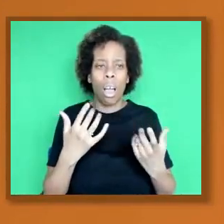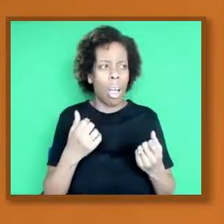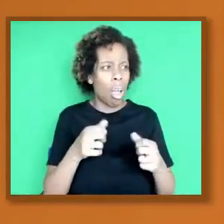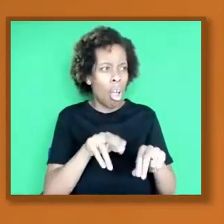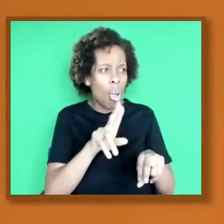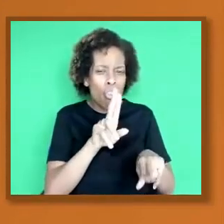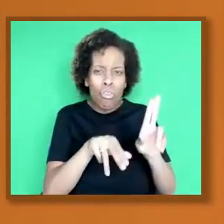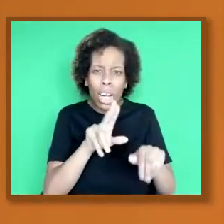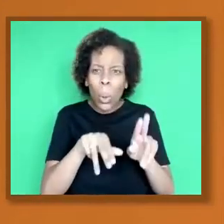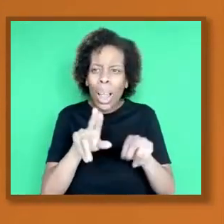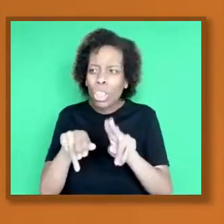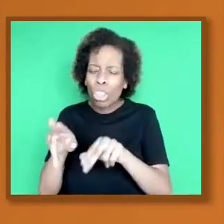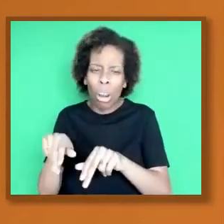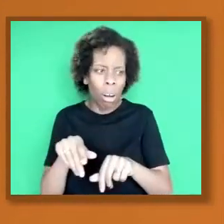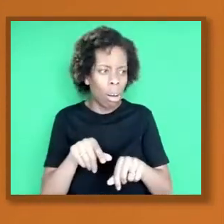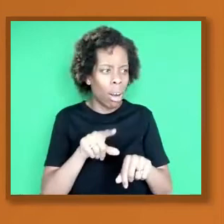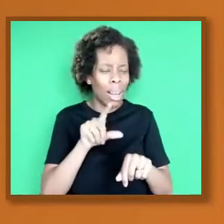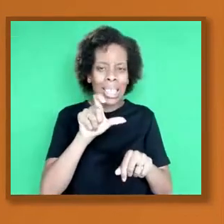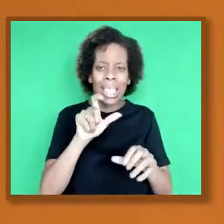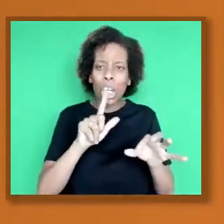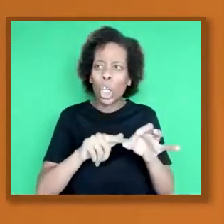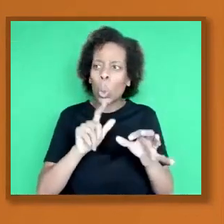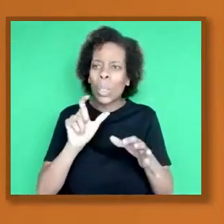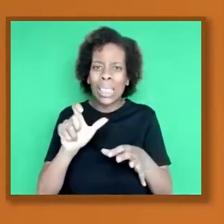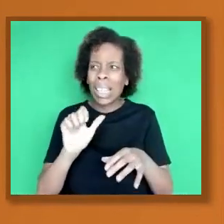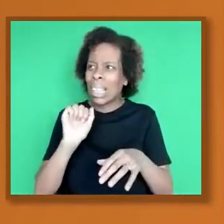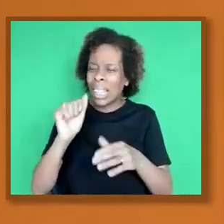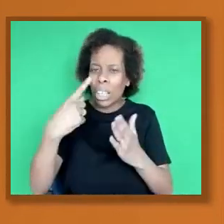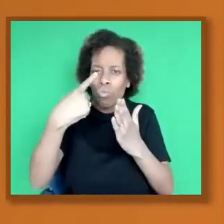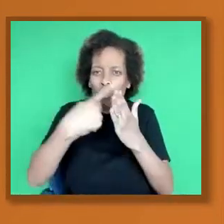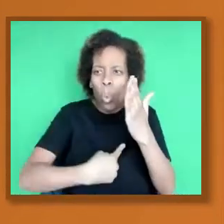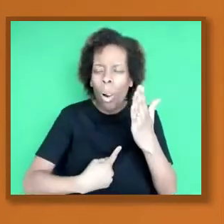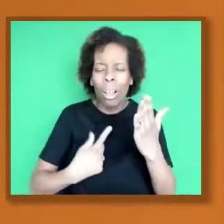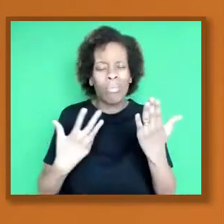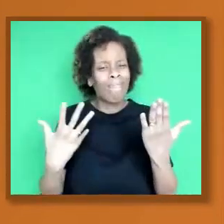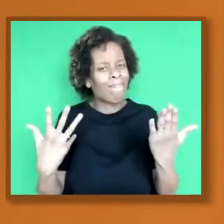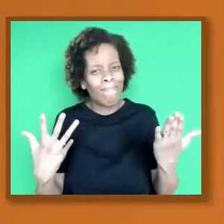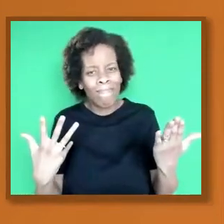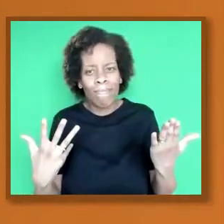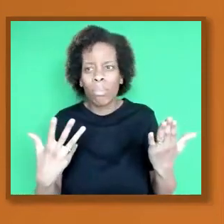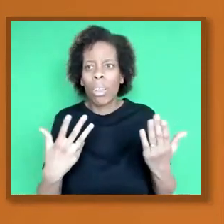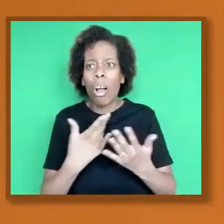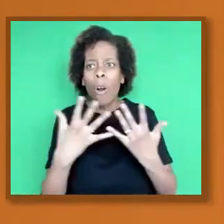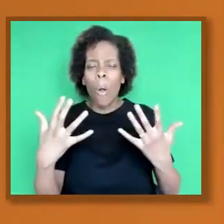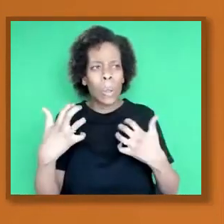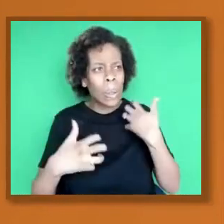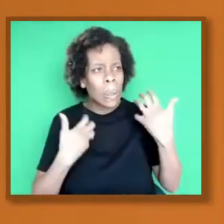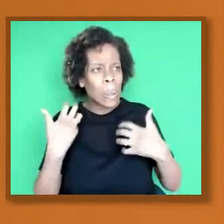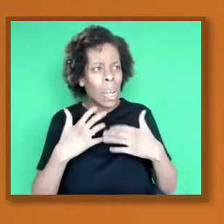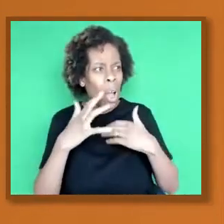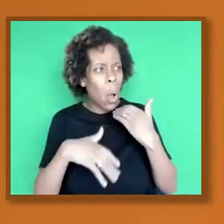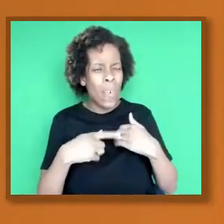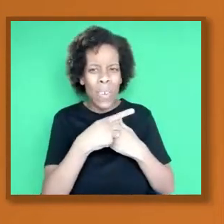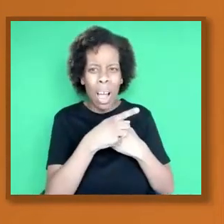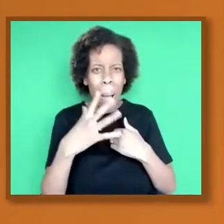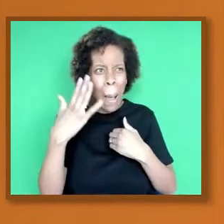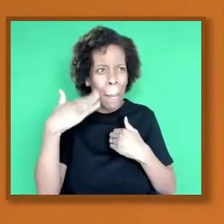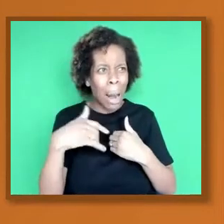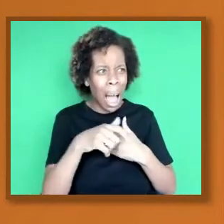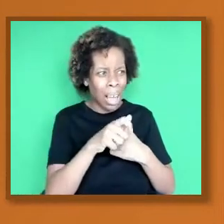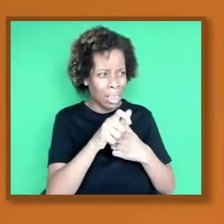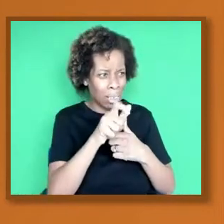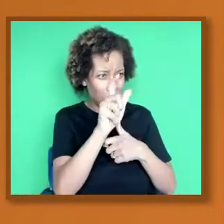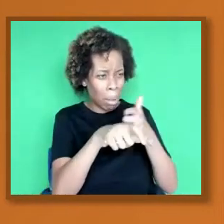CQC, because there have been a lot of complaints about black patients, especially people who have